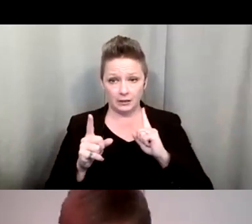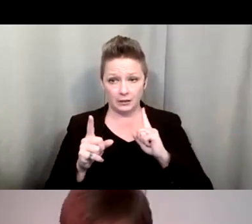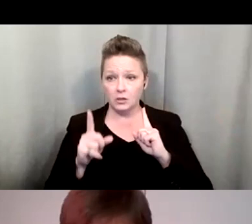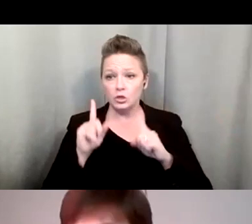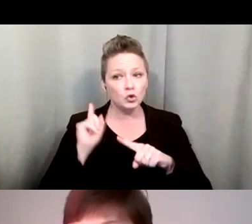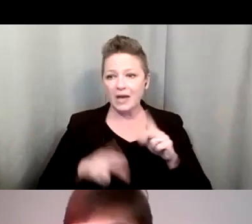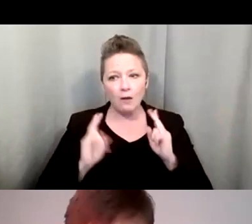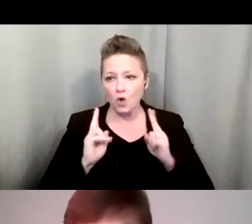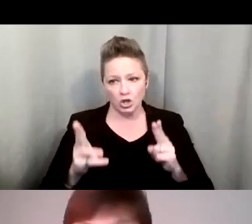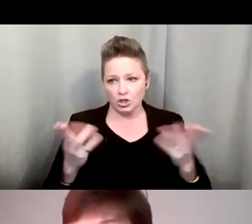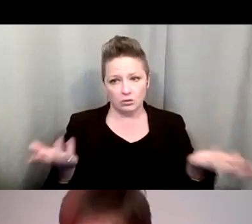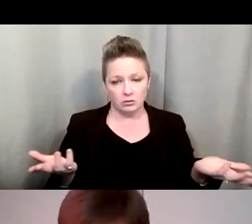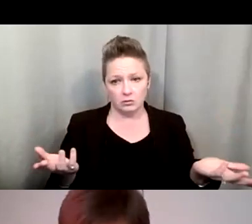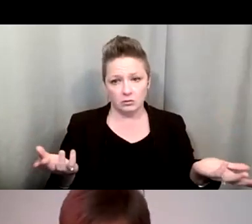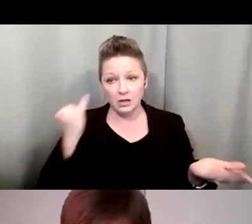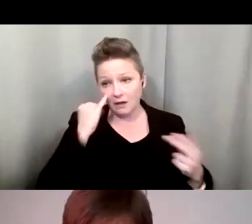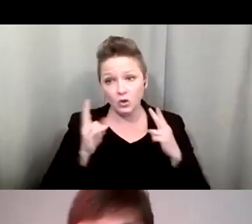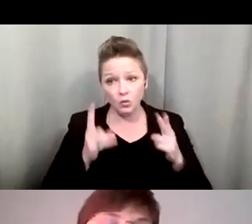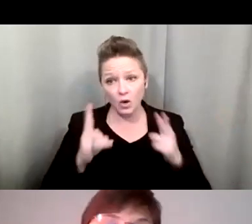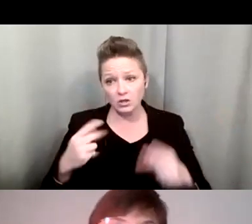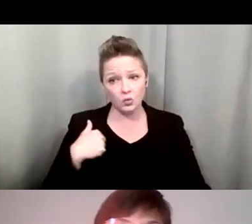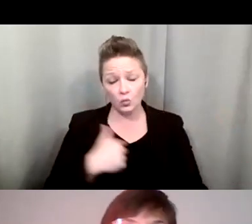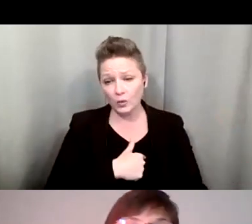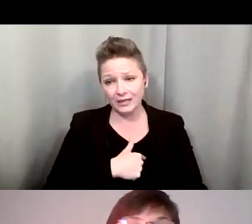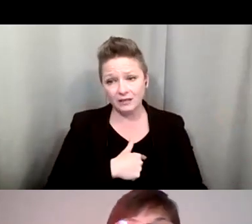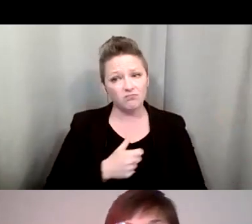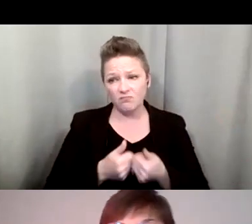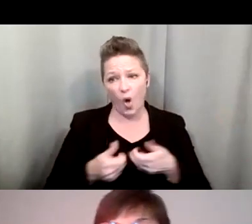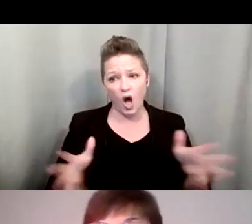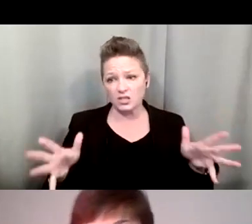rush. If you rush, we're lost. Okay.